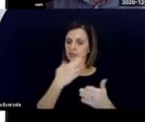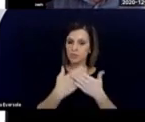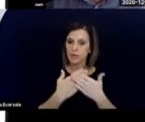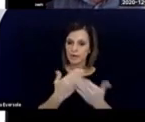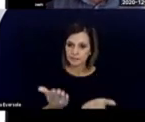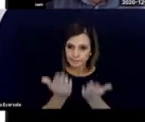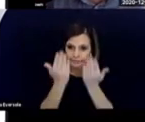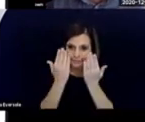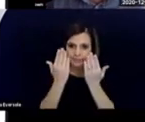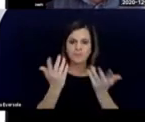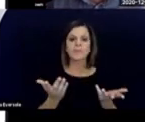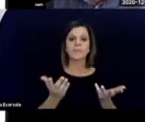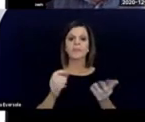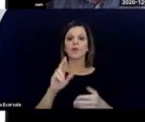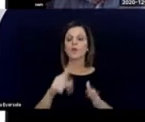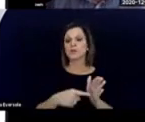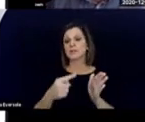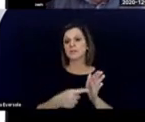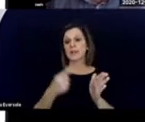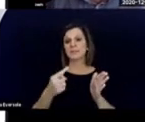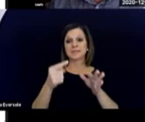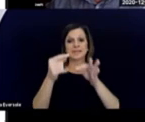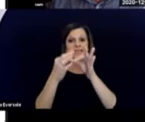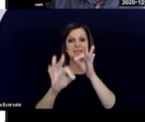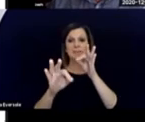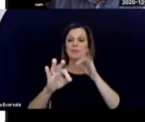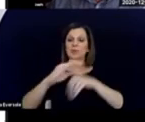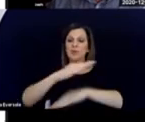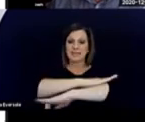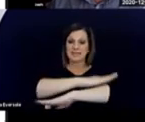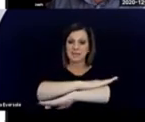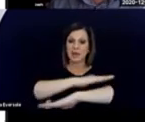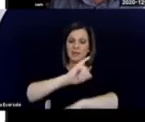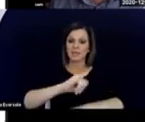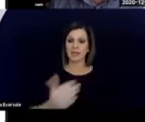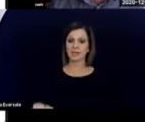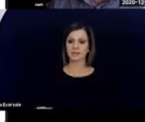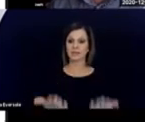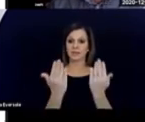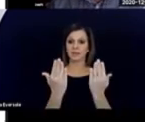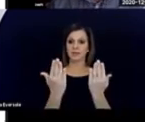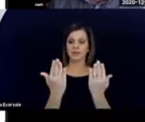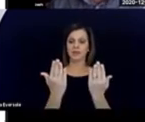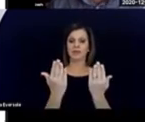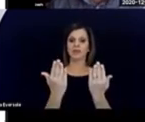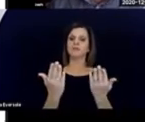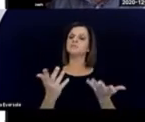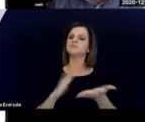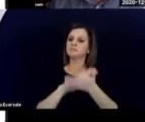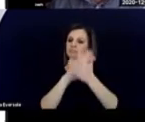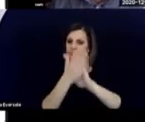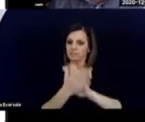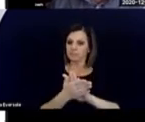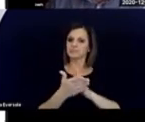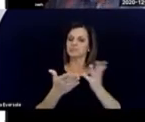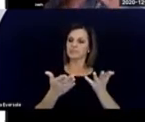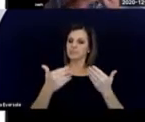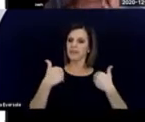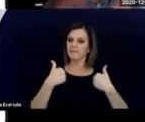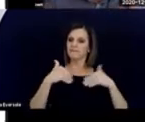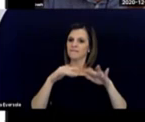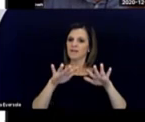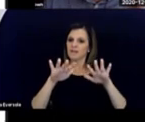angled desktop can produce calmer behavior, more cooperative behavior,